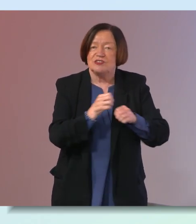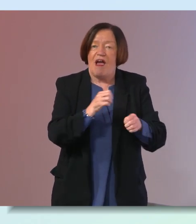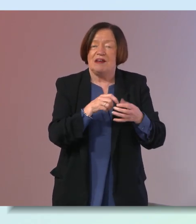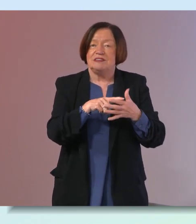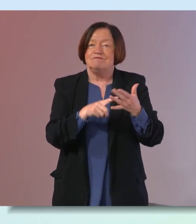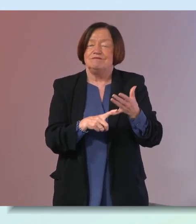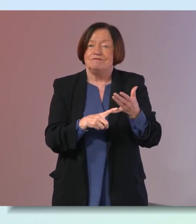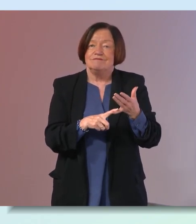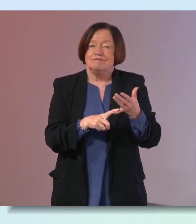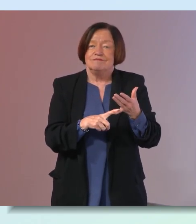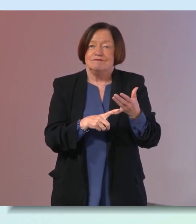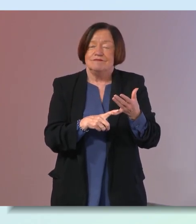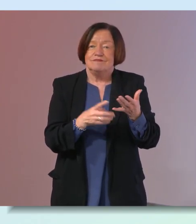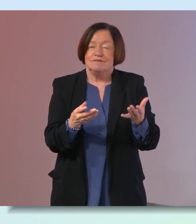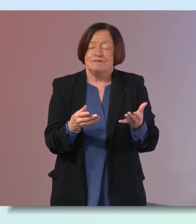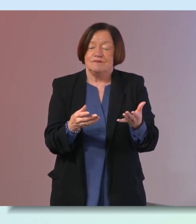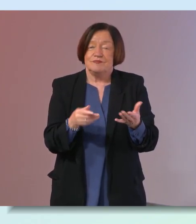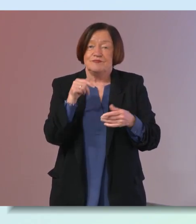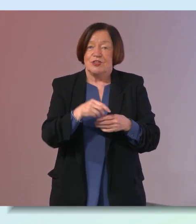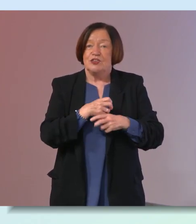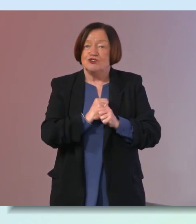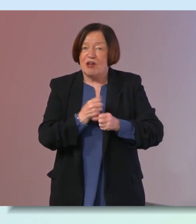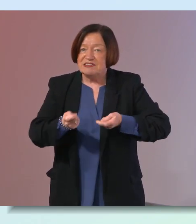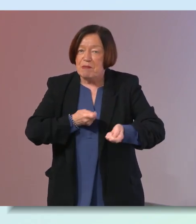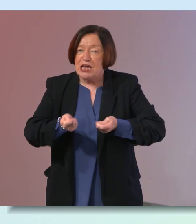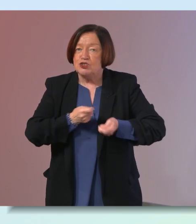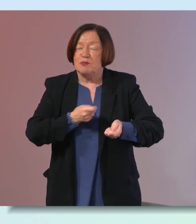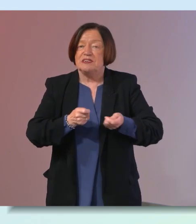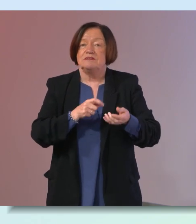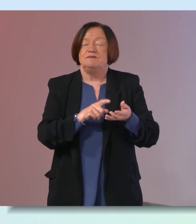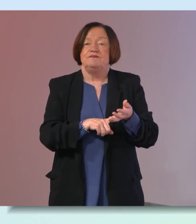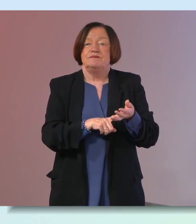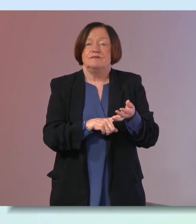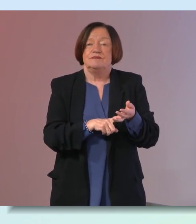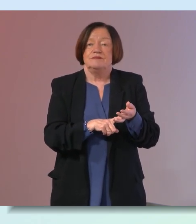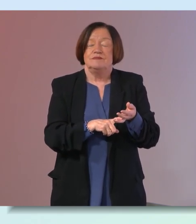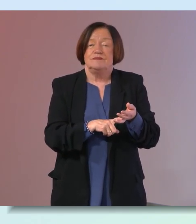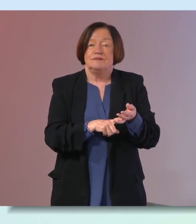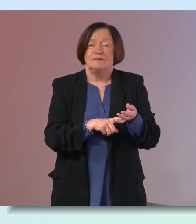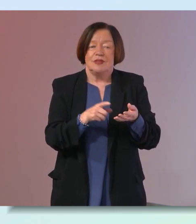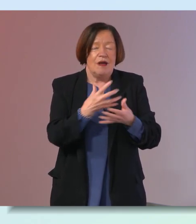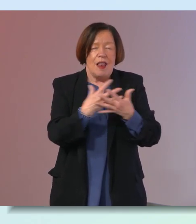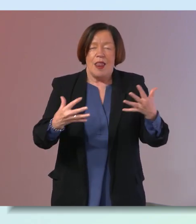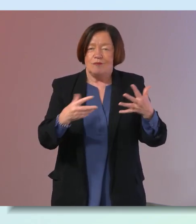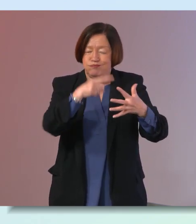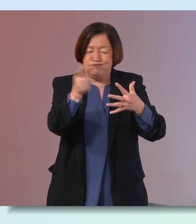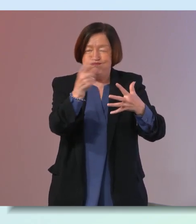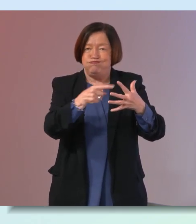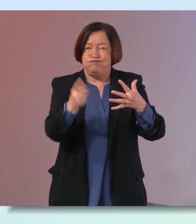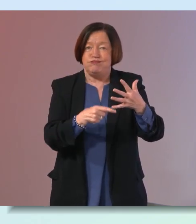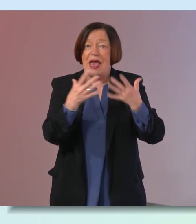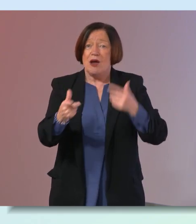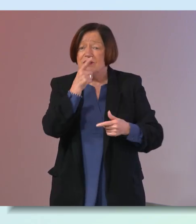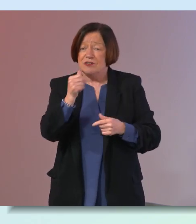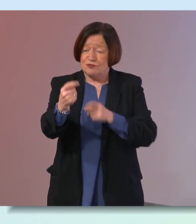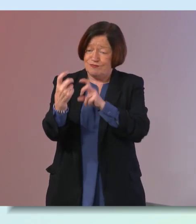uh the stress management and um a whole range of things how to talk to your gp